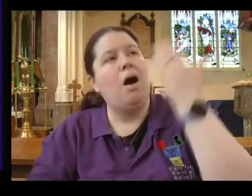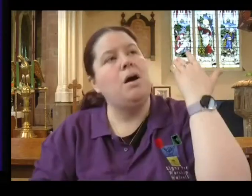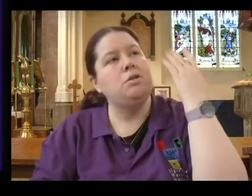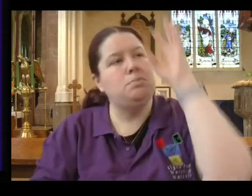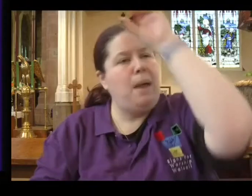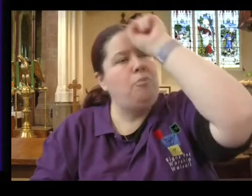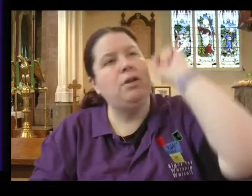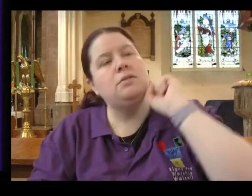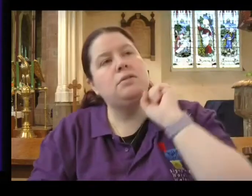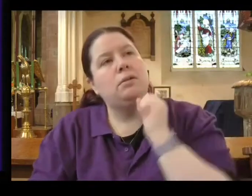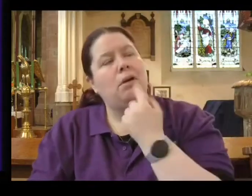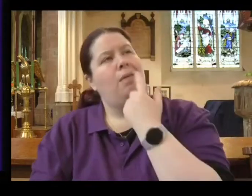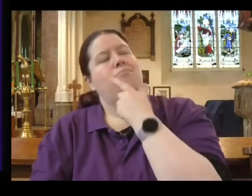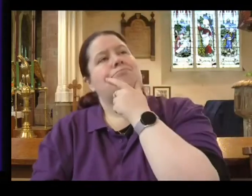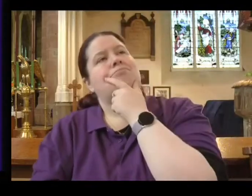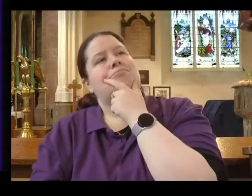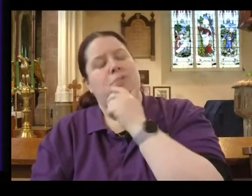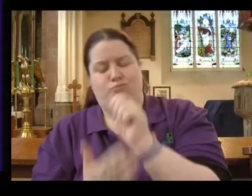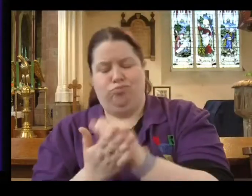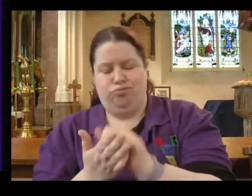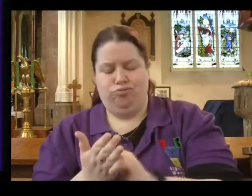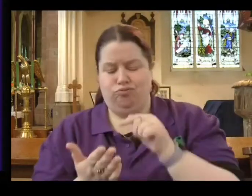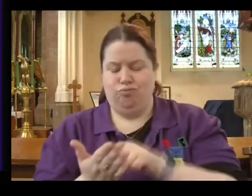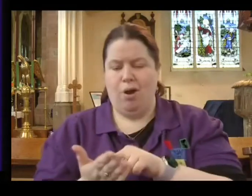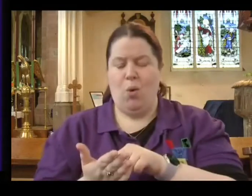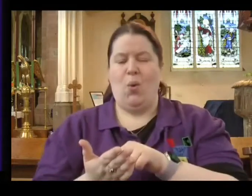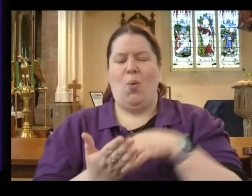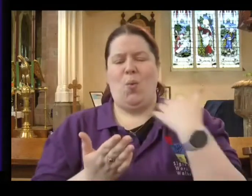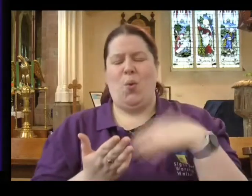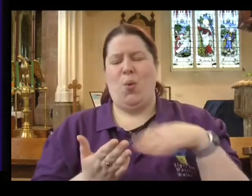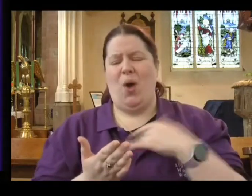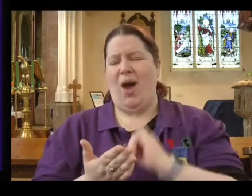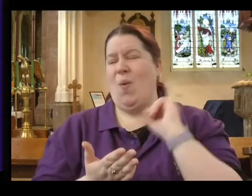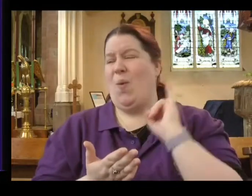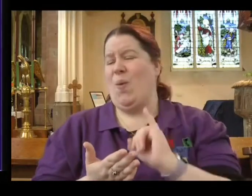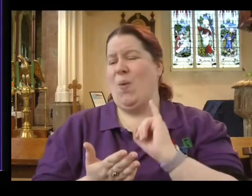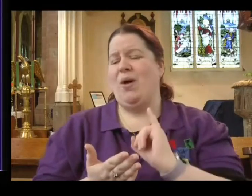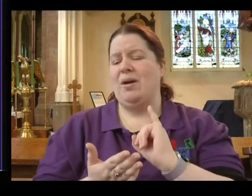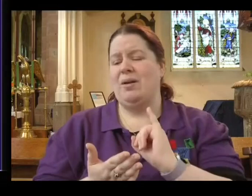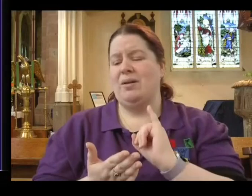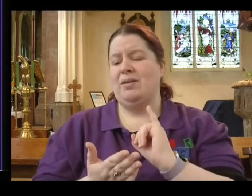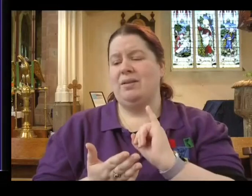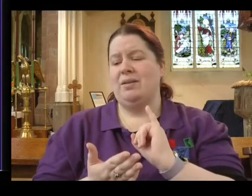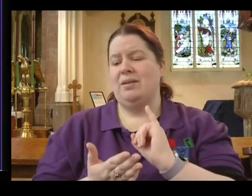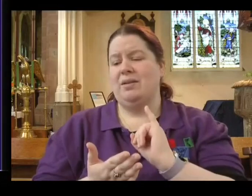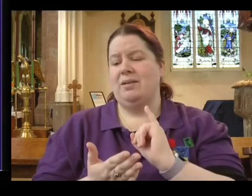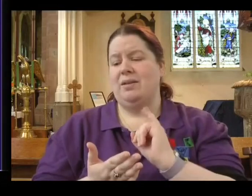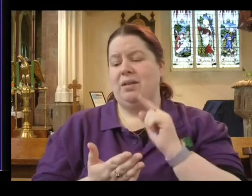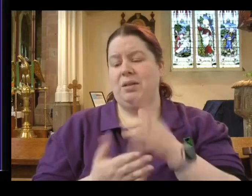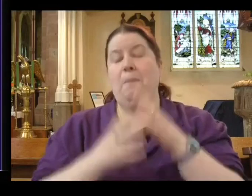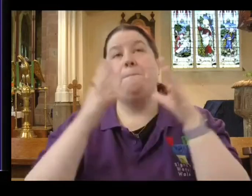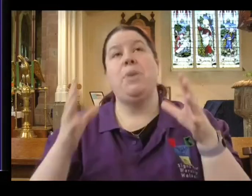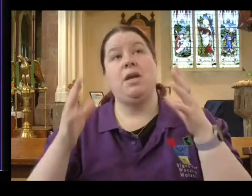I found myself thinking, ouch. One of the biggest moans I hear about Warsaw